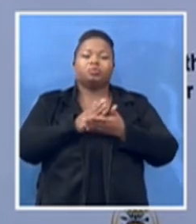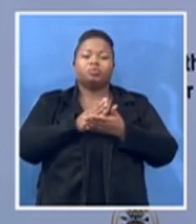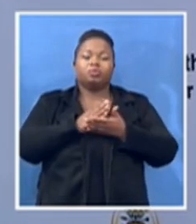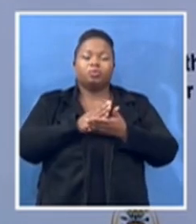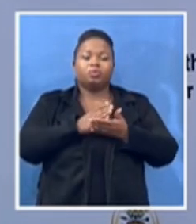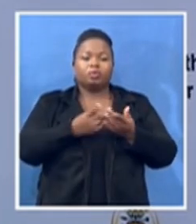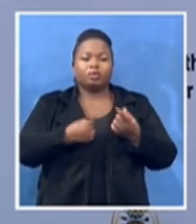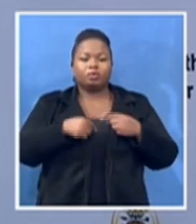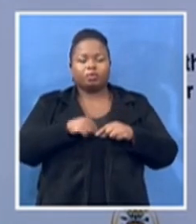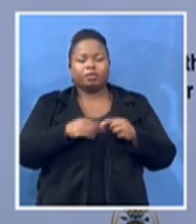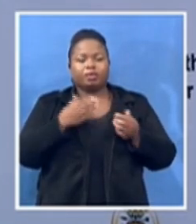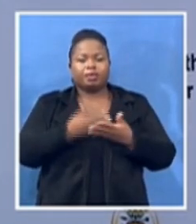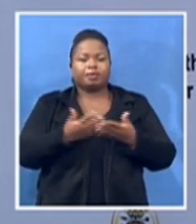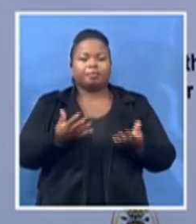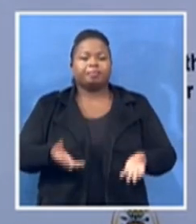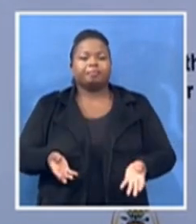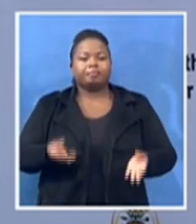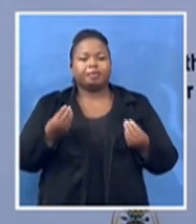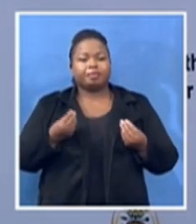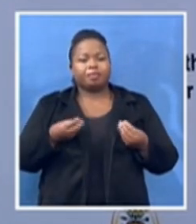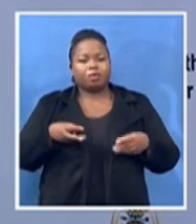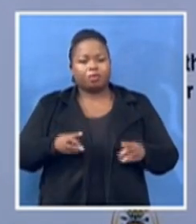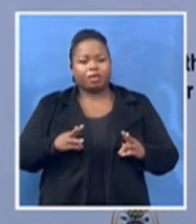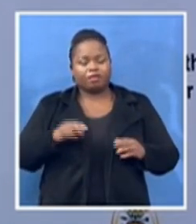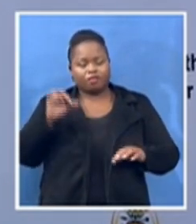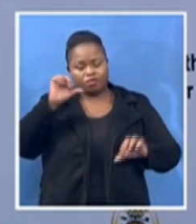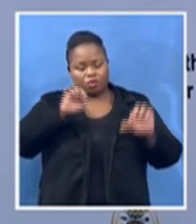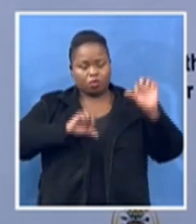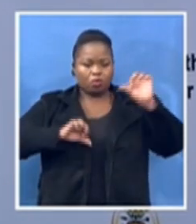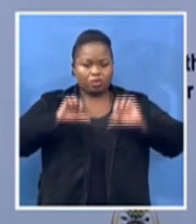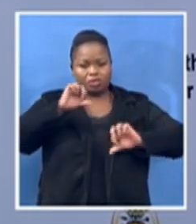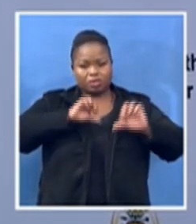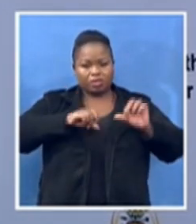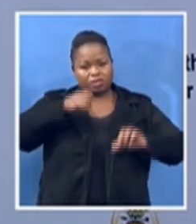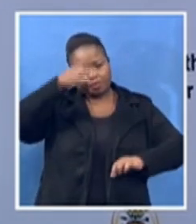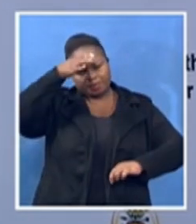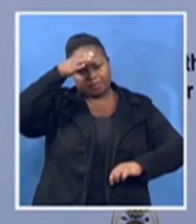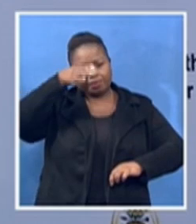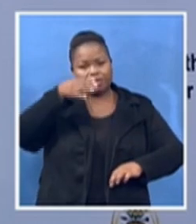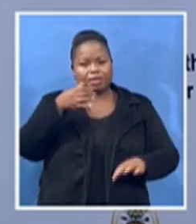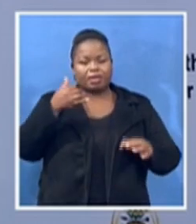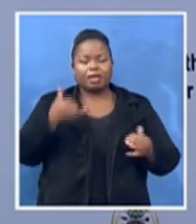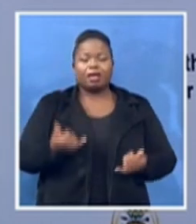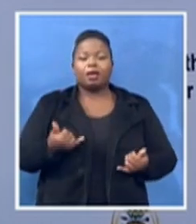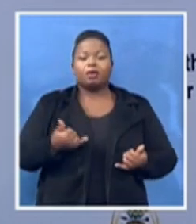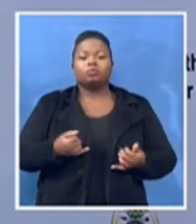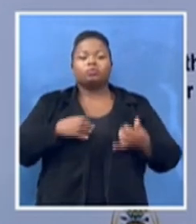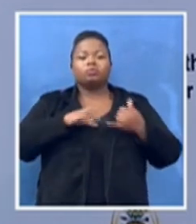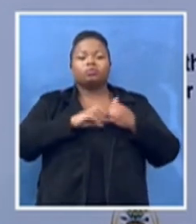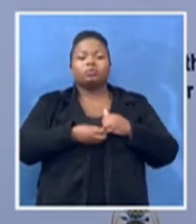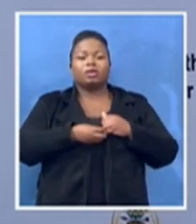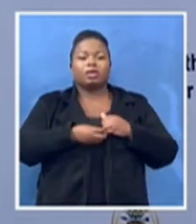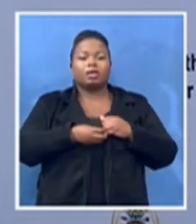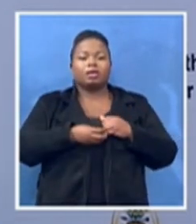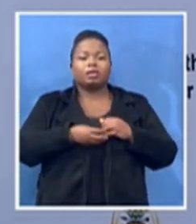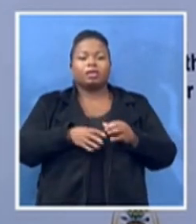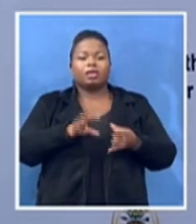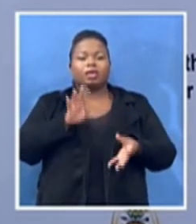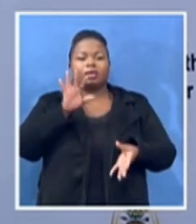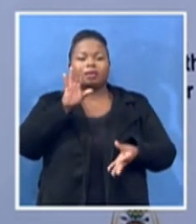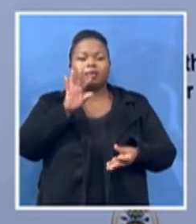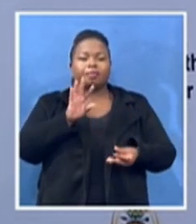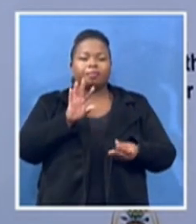of, eh, confronting this pandemic and, eh, and succeeding